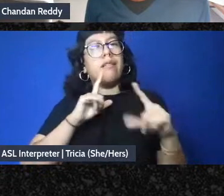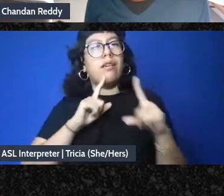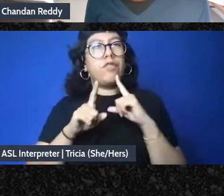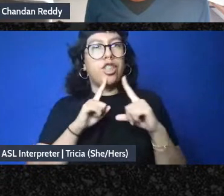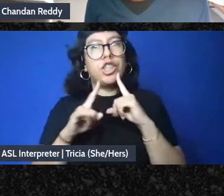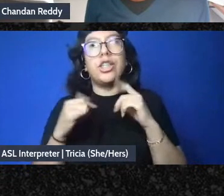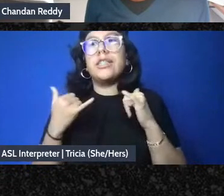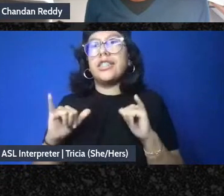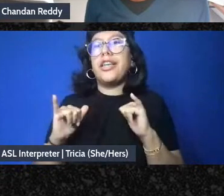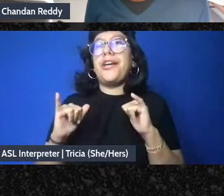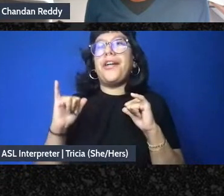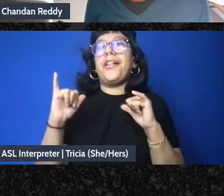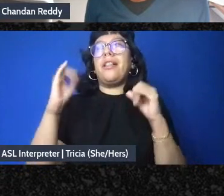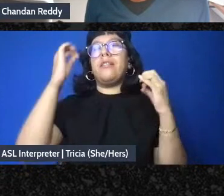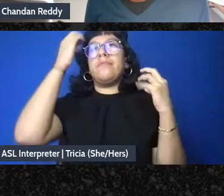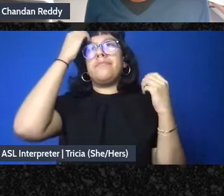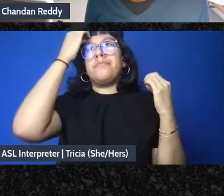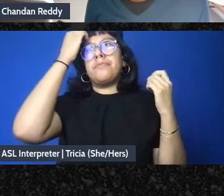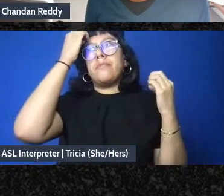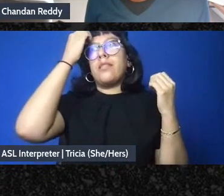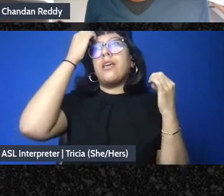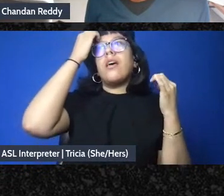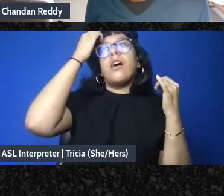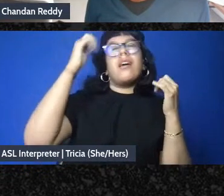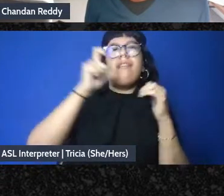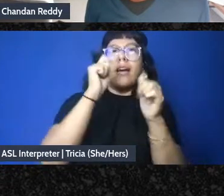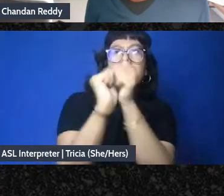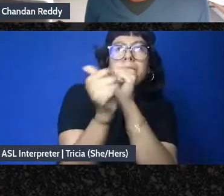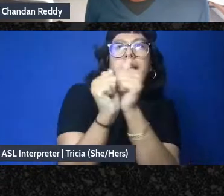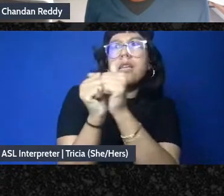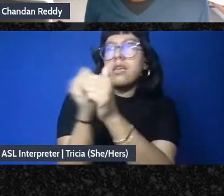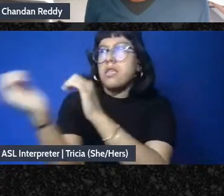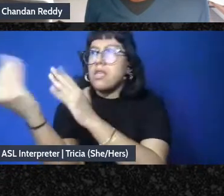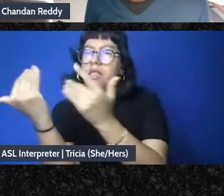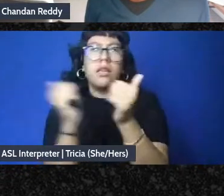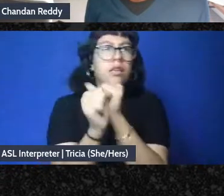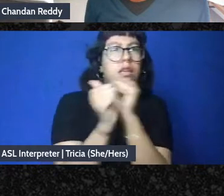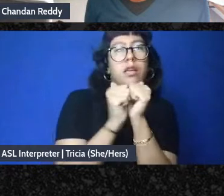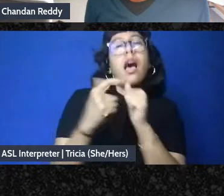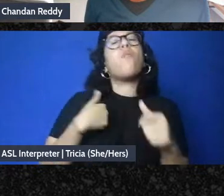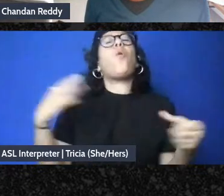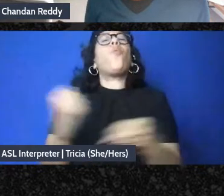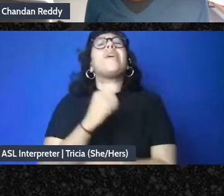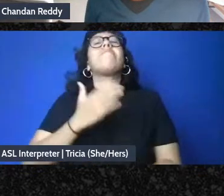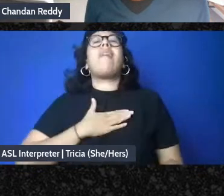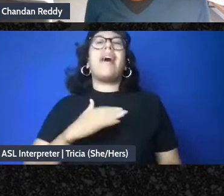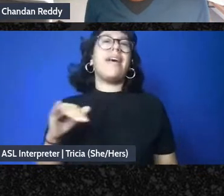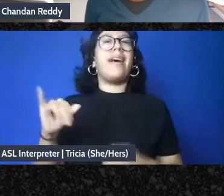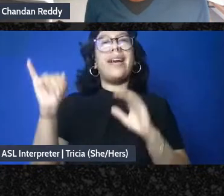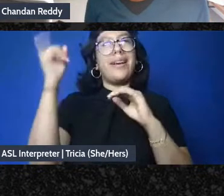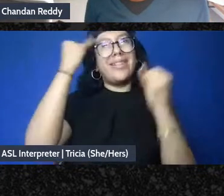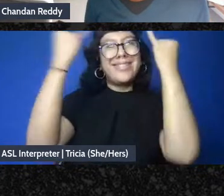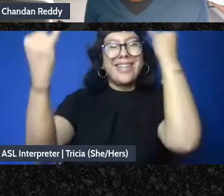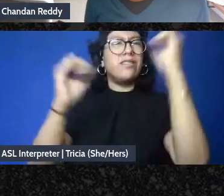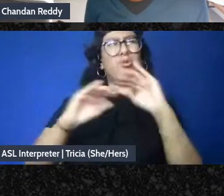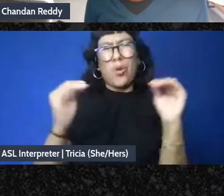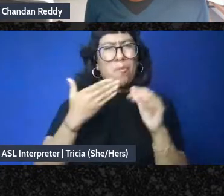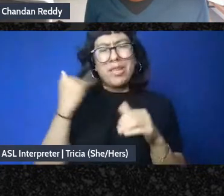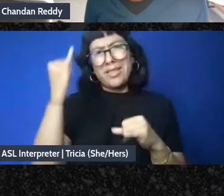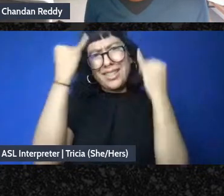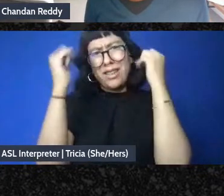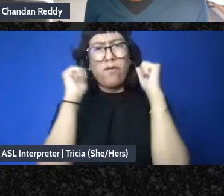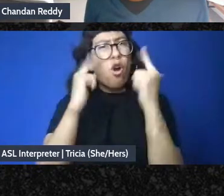wrestle with the ideas rather than competing in a capitalist way to win the best idea there's not a best idea for everyone